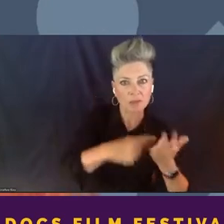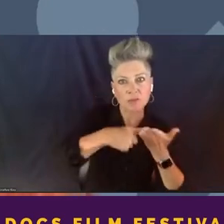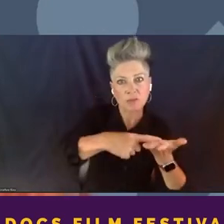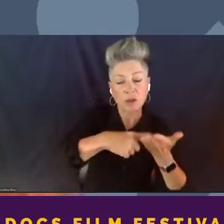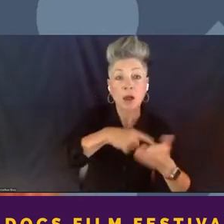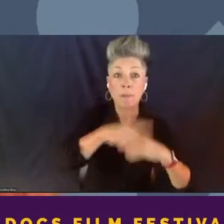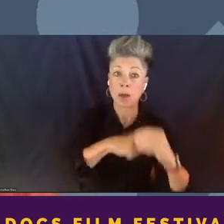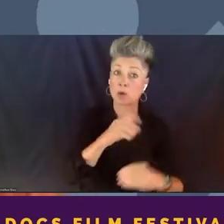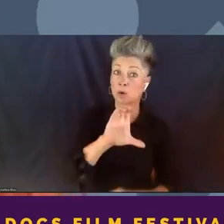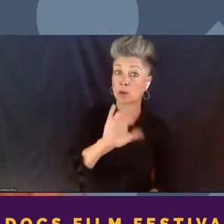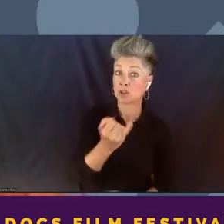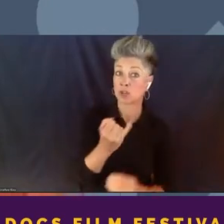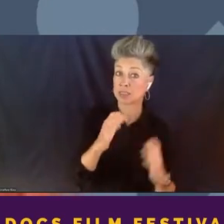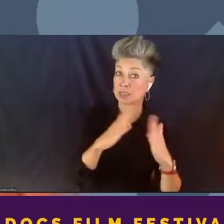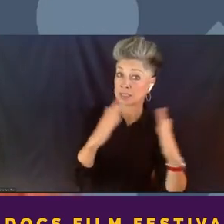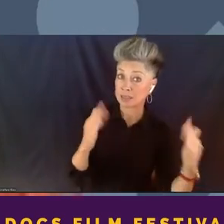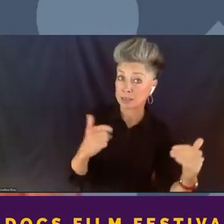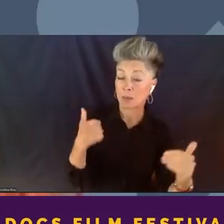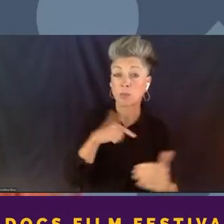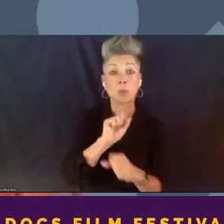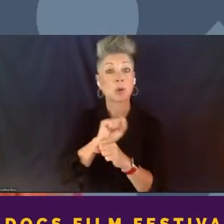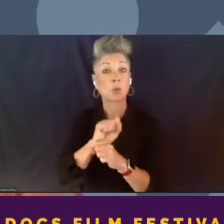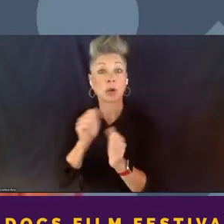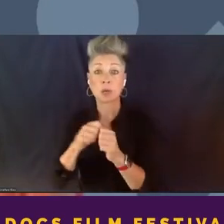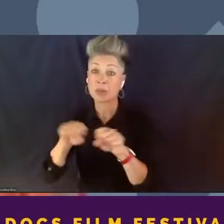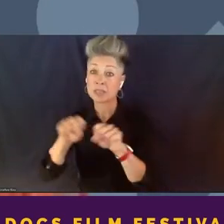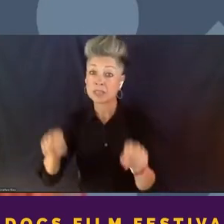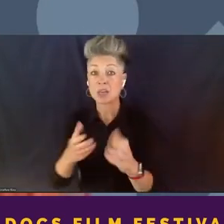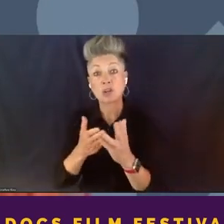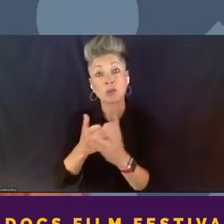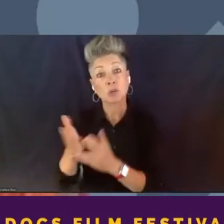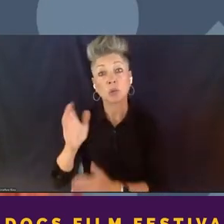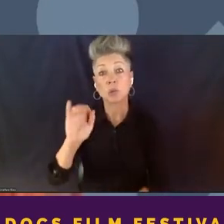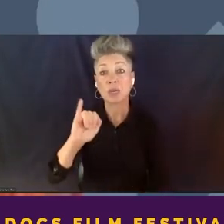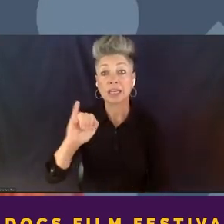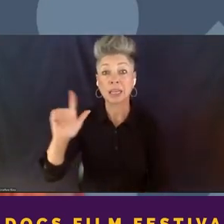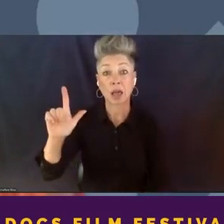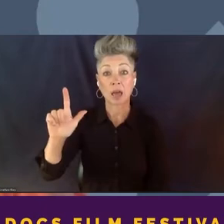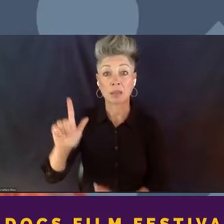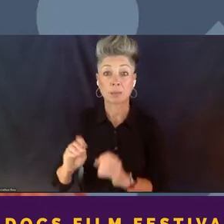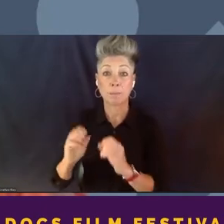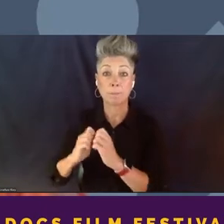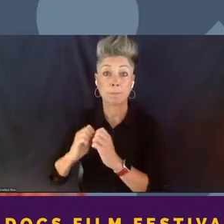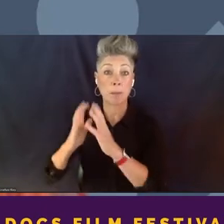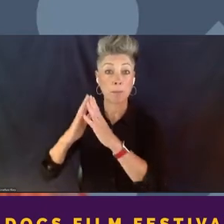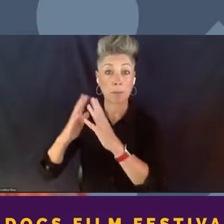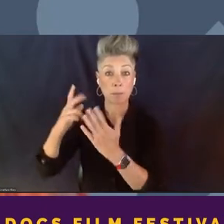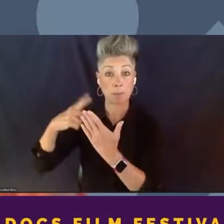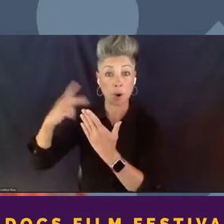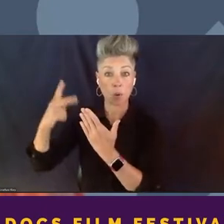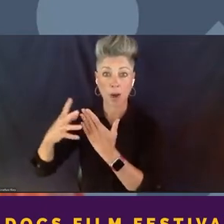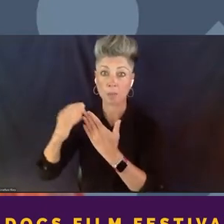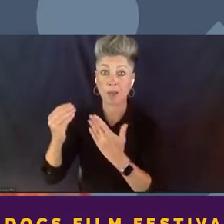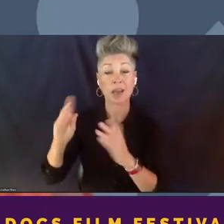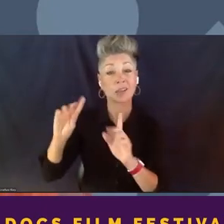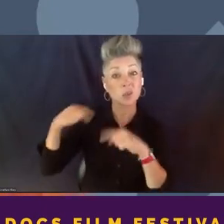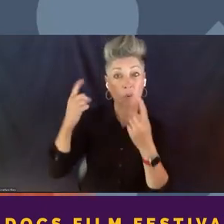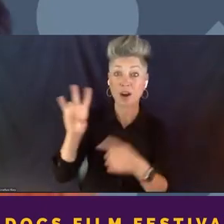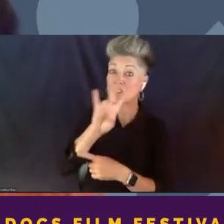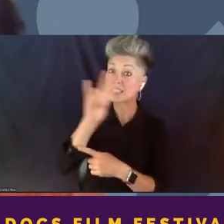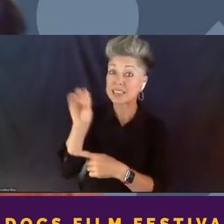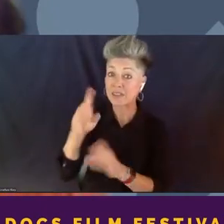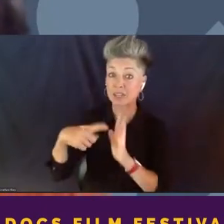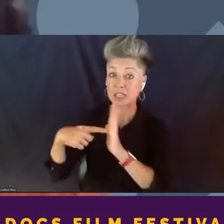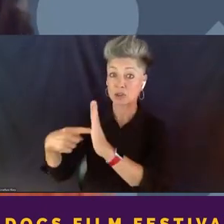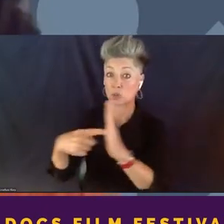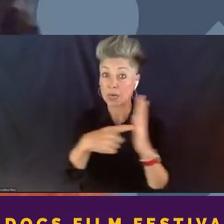We've been working with our stations through the IndyLens pop-up program, and over 70 screenings have been held to date in cities across